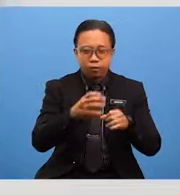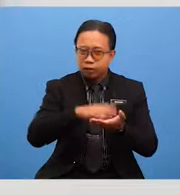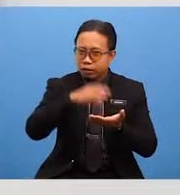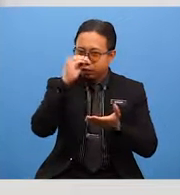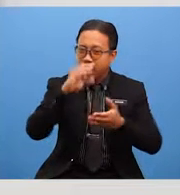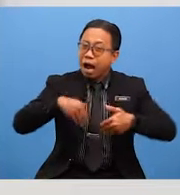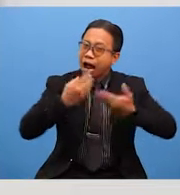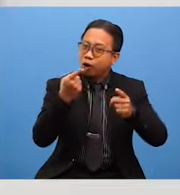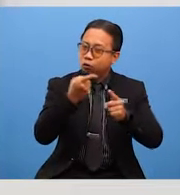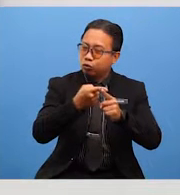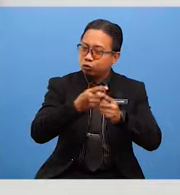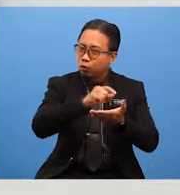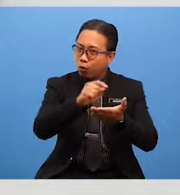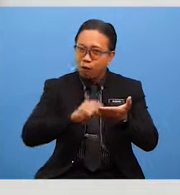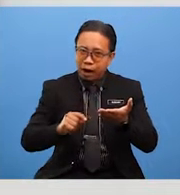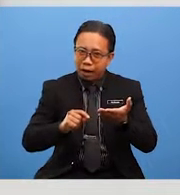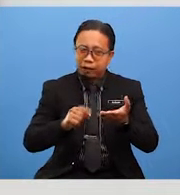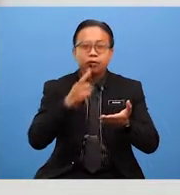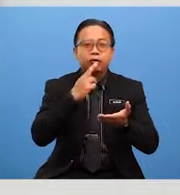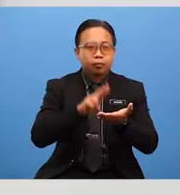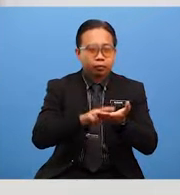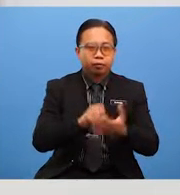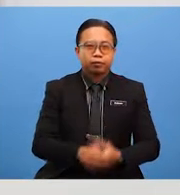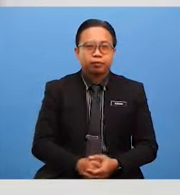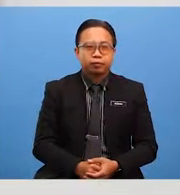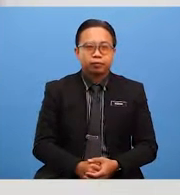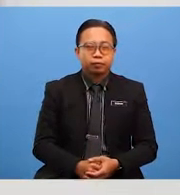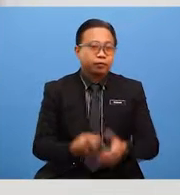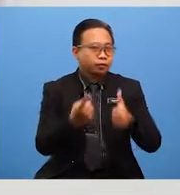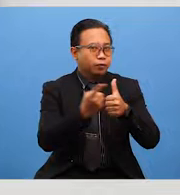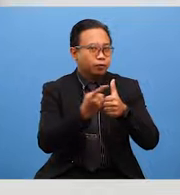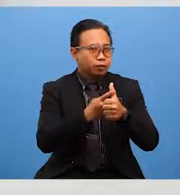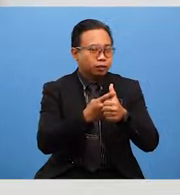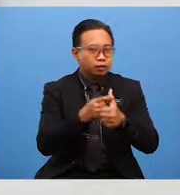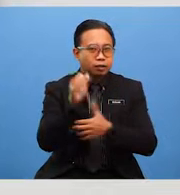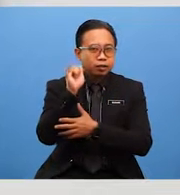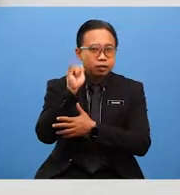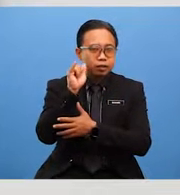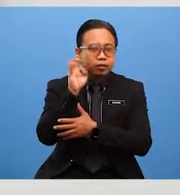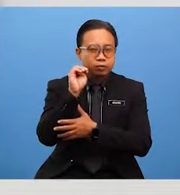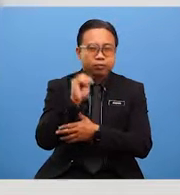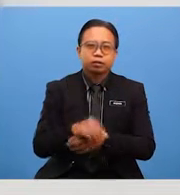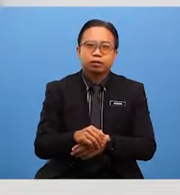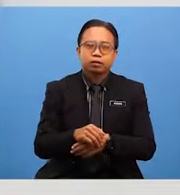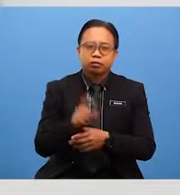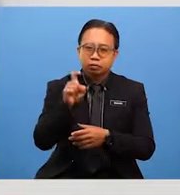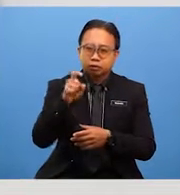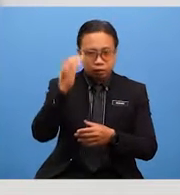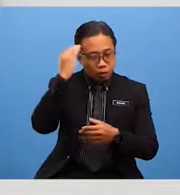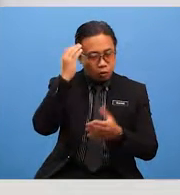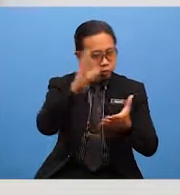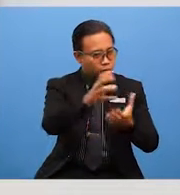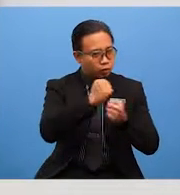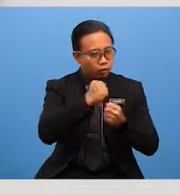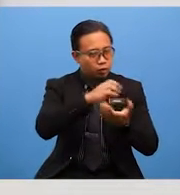on a trip you made. First, Yasmin needs to get all the details together in